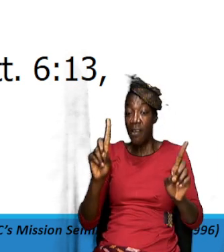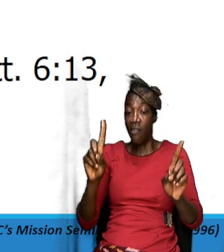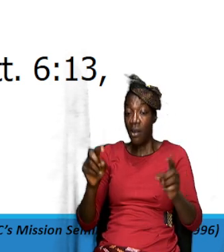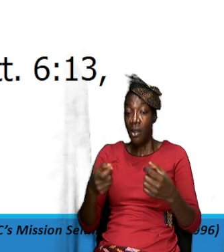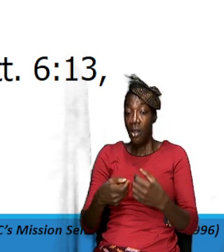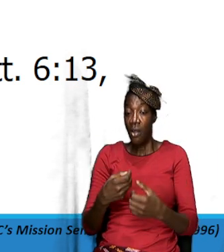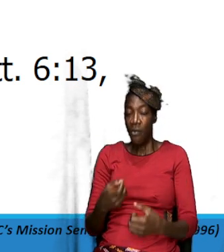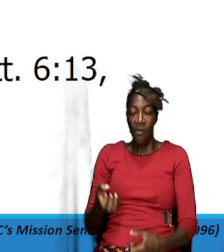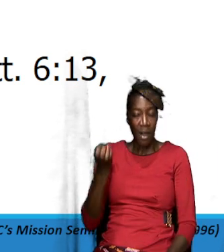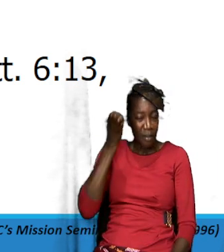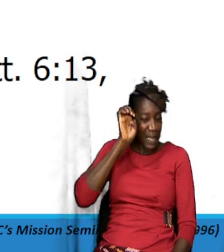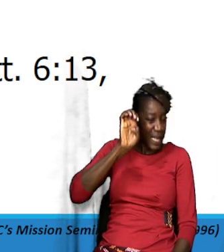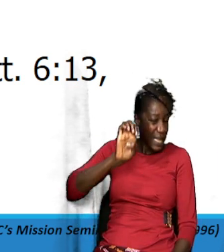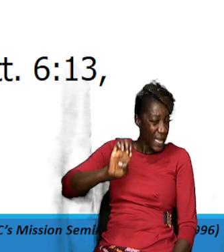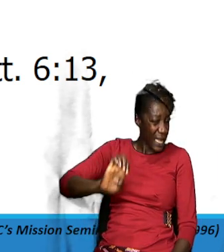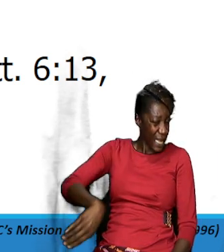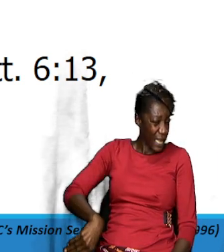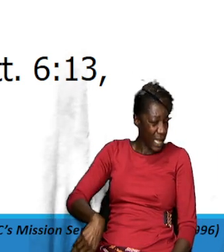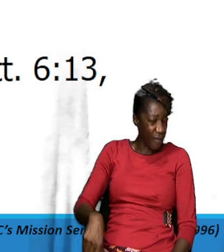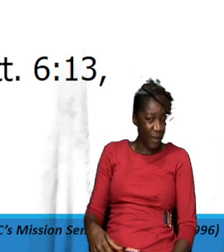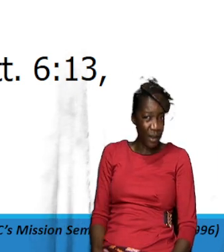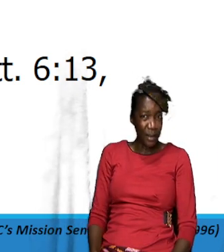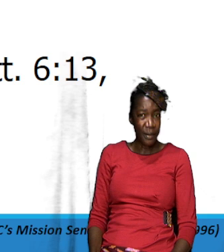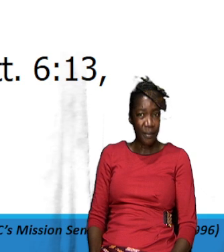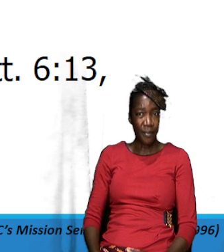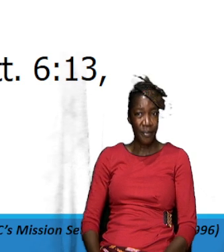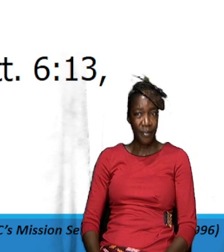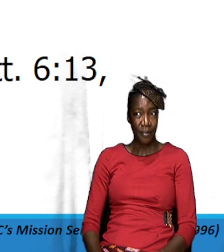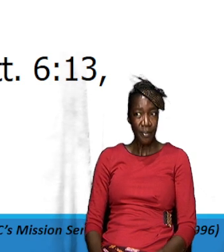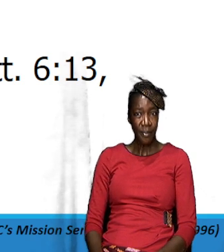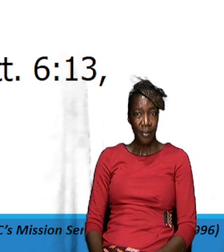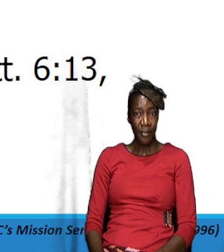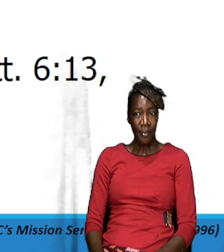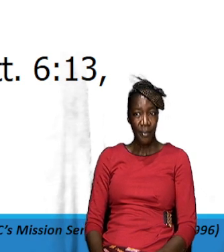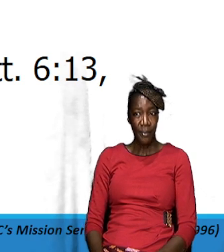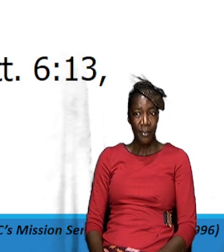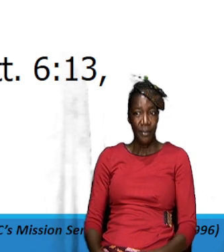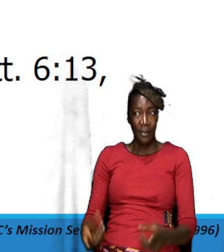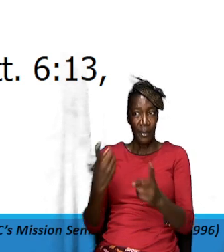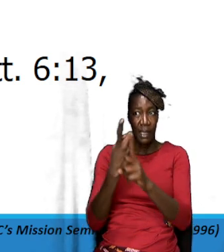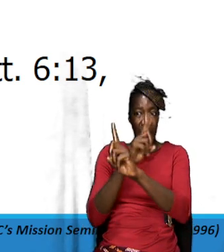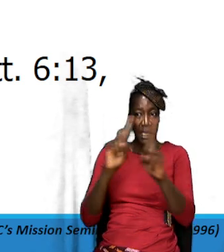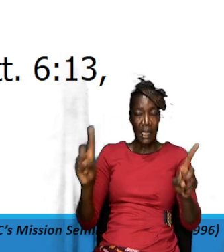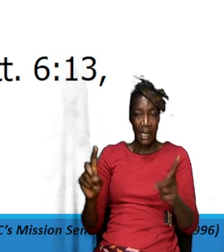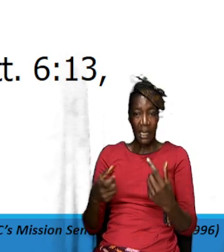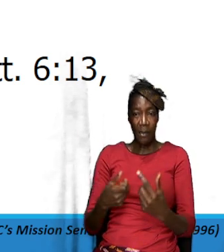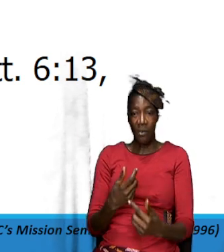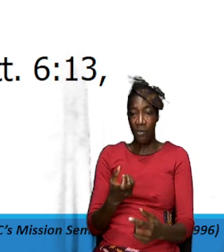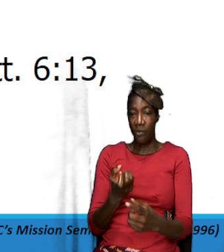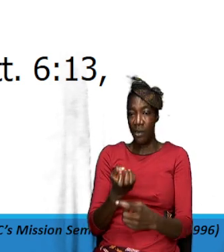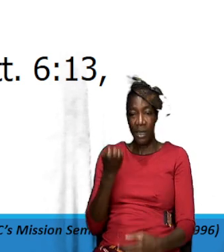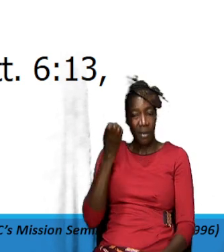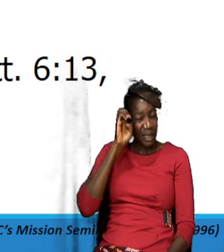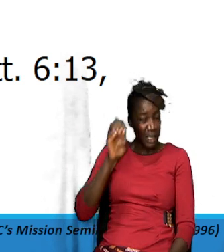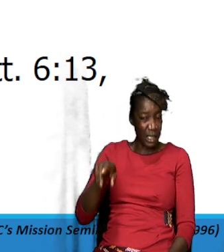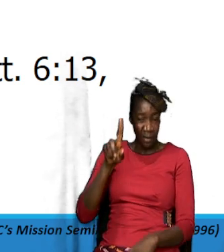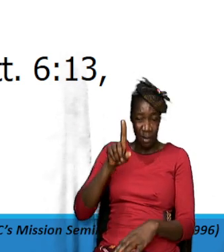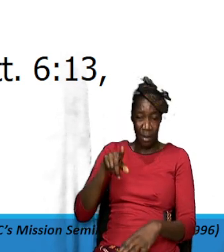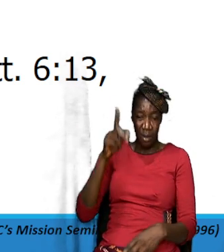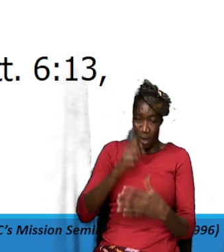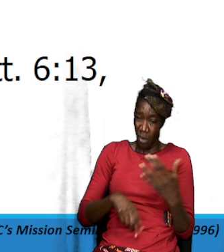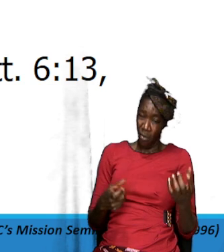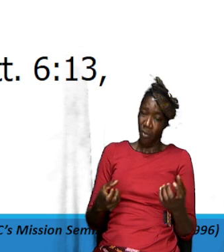evil right so but deliver us from evil now what is evil